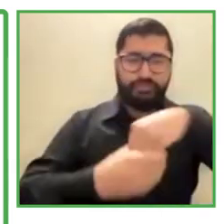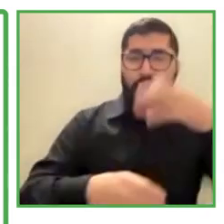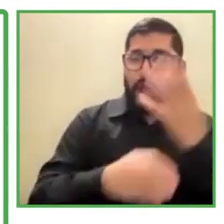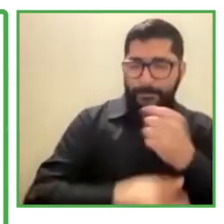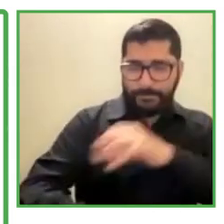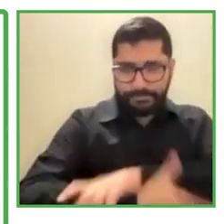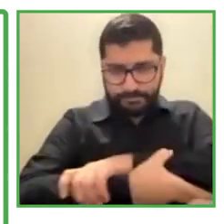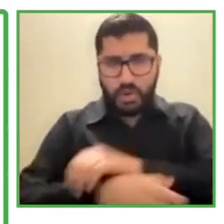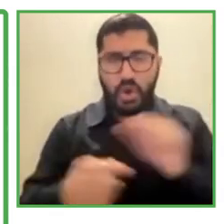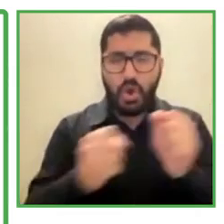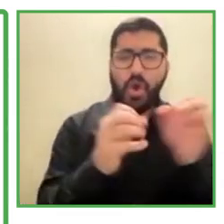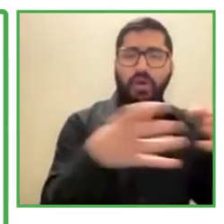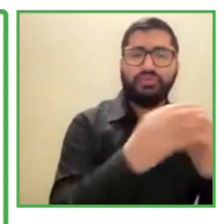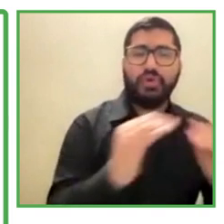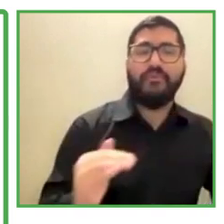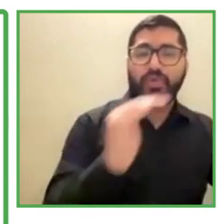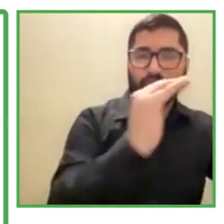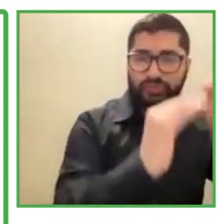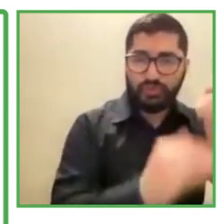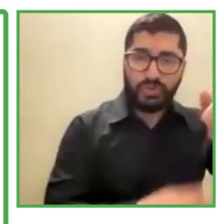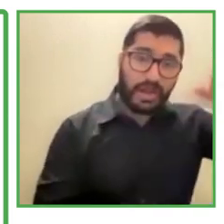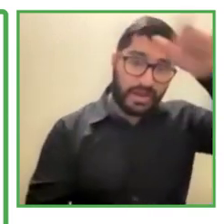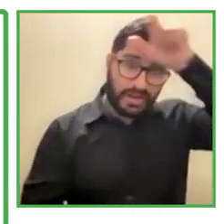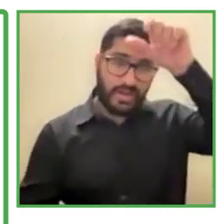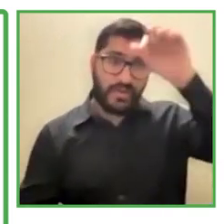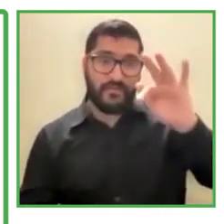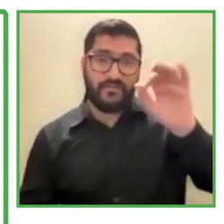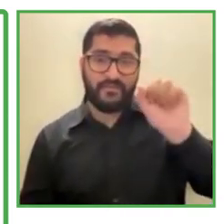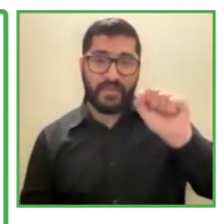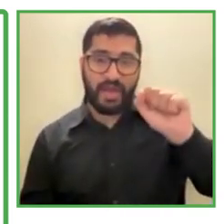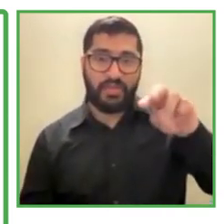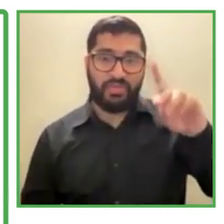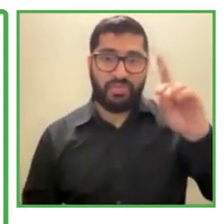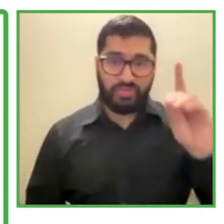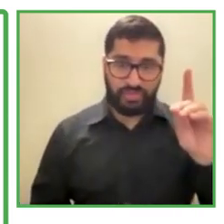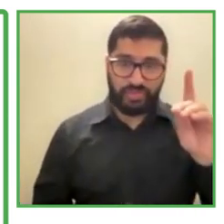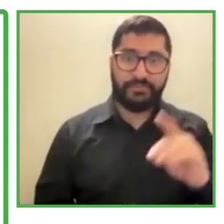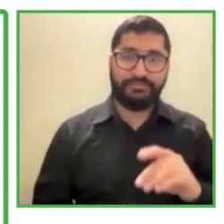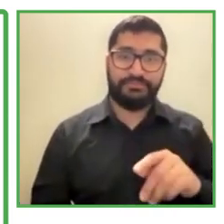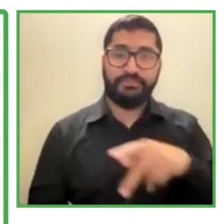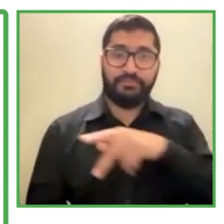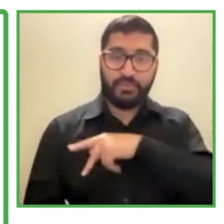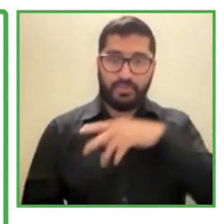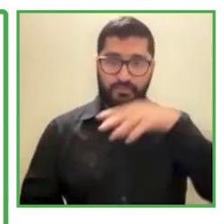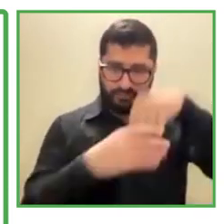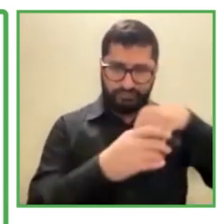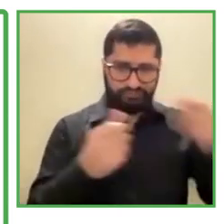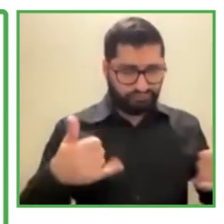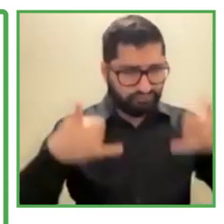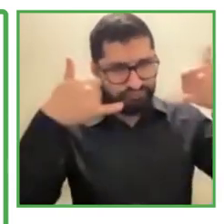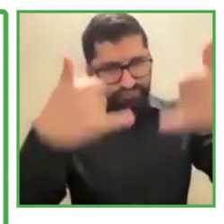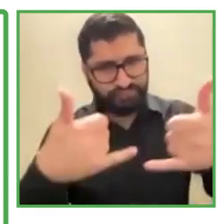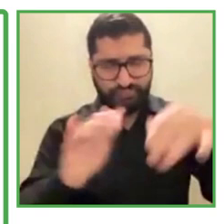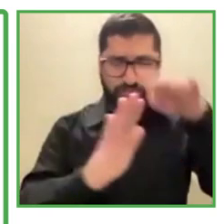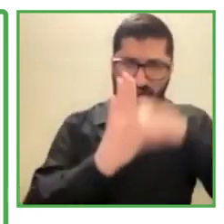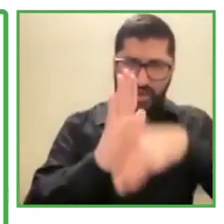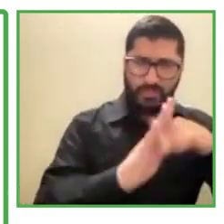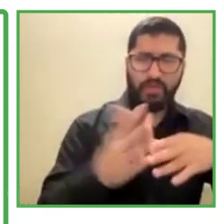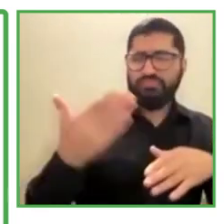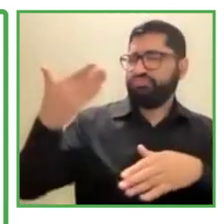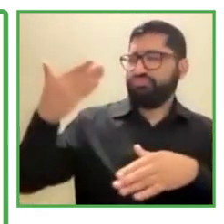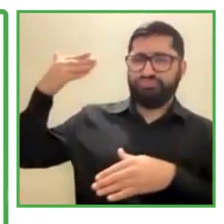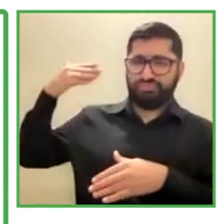than five years, where also we have another example from Henkel and how it supported them to do inclusion in their workplace.